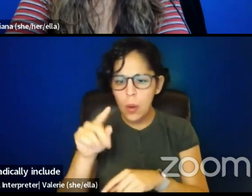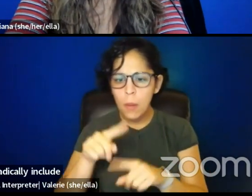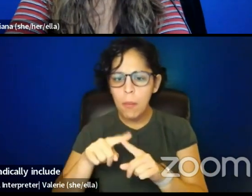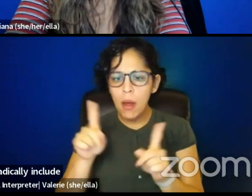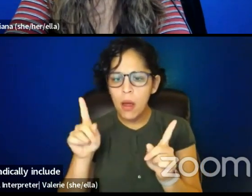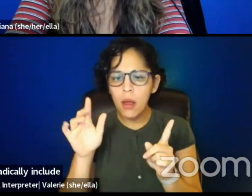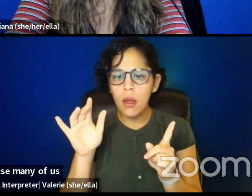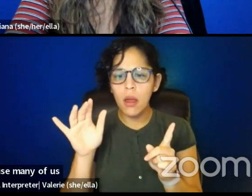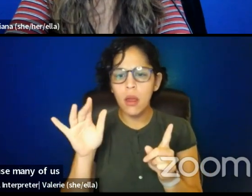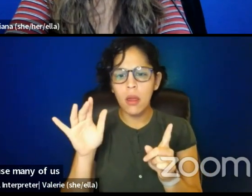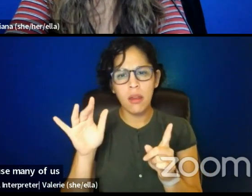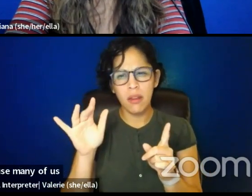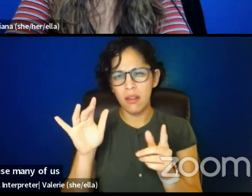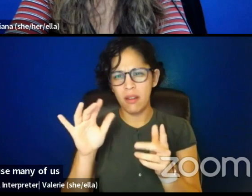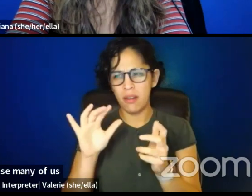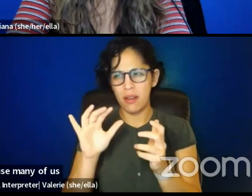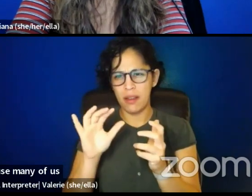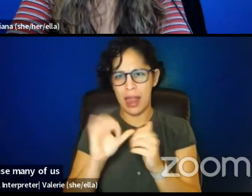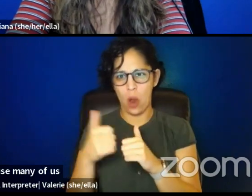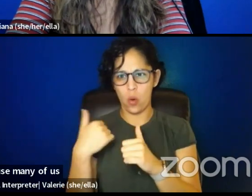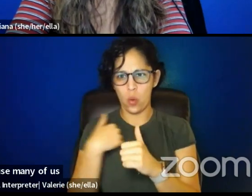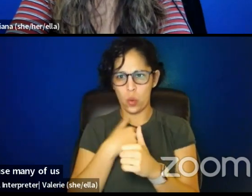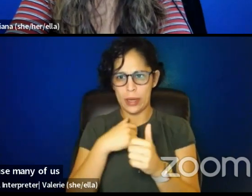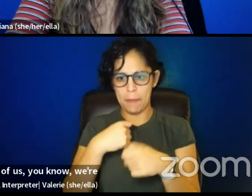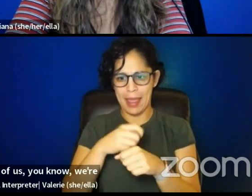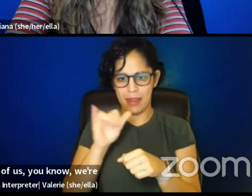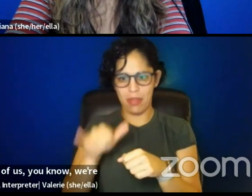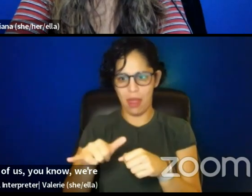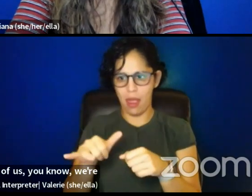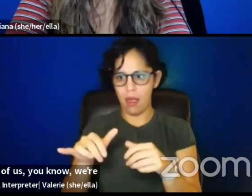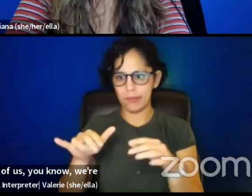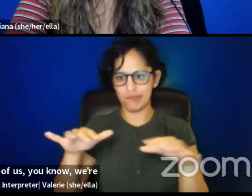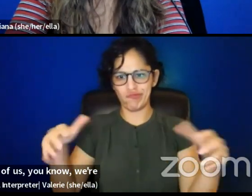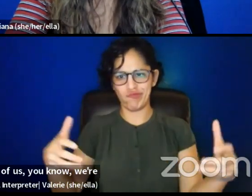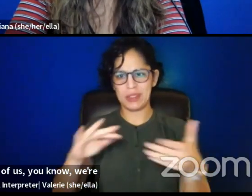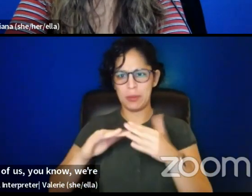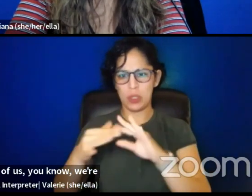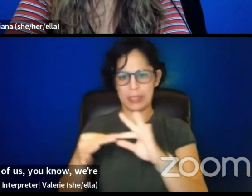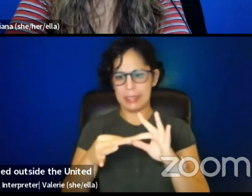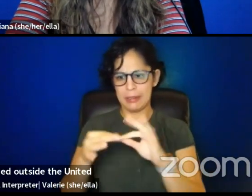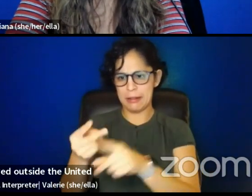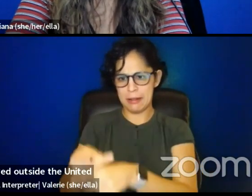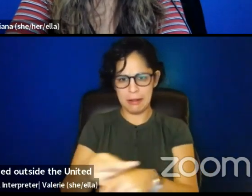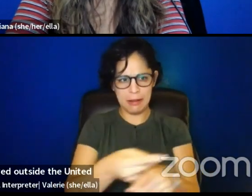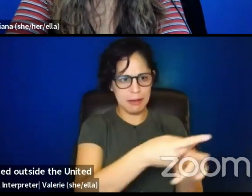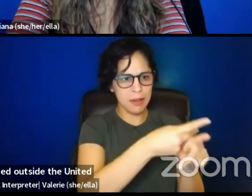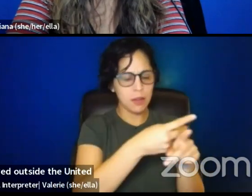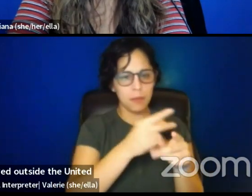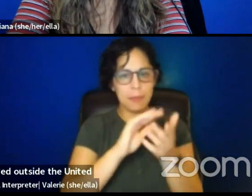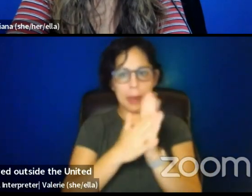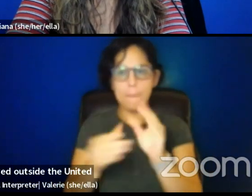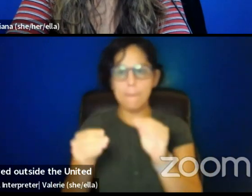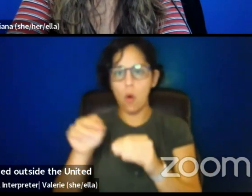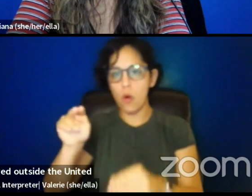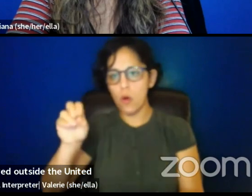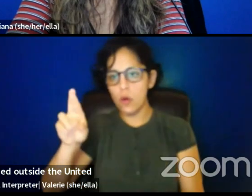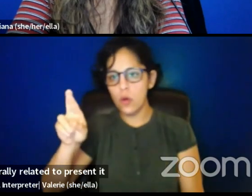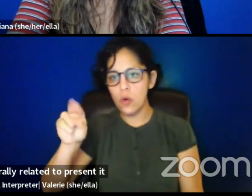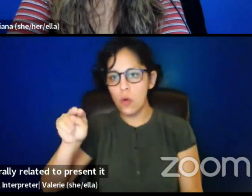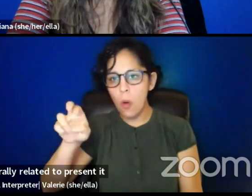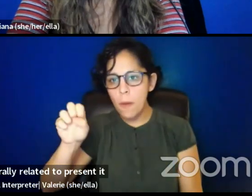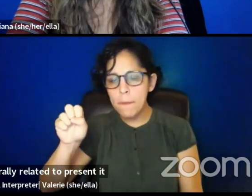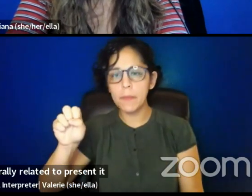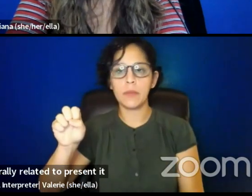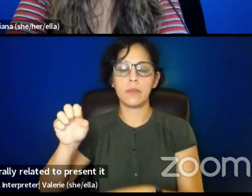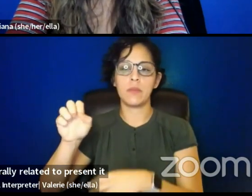many of us, you know, we're talking about either having lived outside the United States or being, you know, culturally related to places outside the United States and just